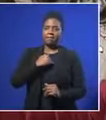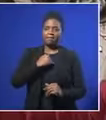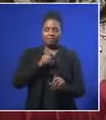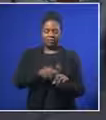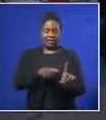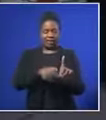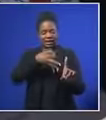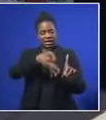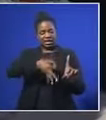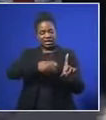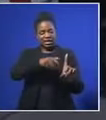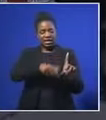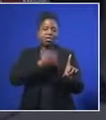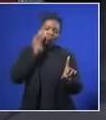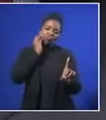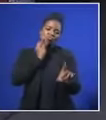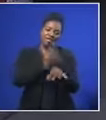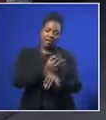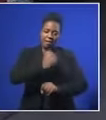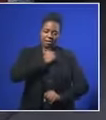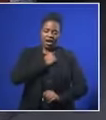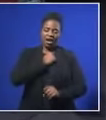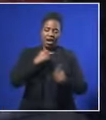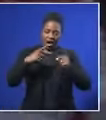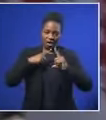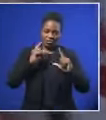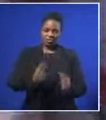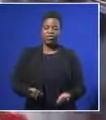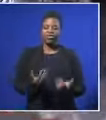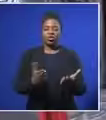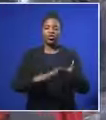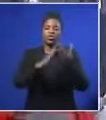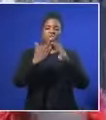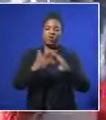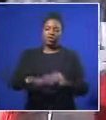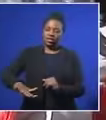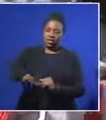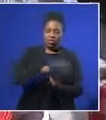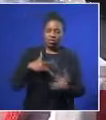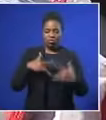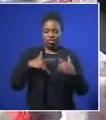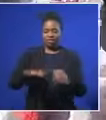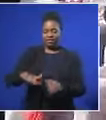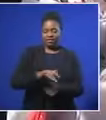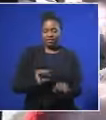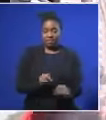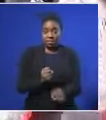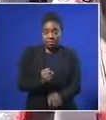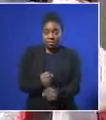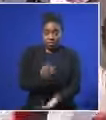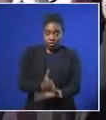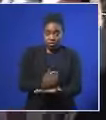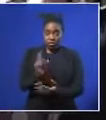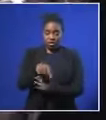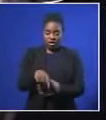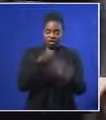really describe my grandfather, it is that we should be of service to our communities that we live in and ensuring that we